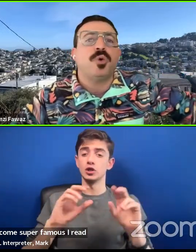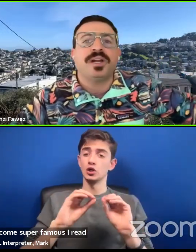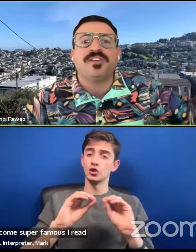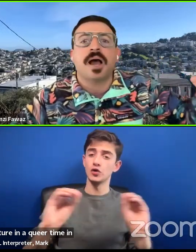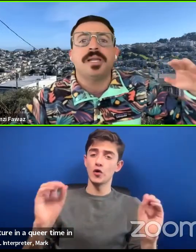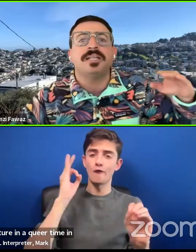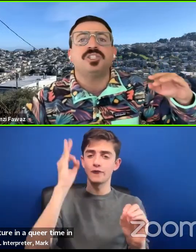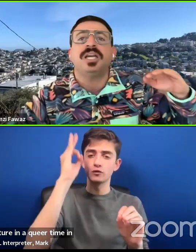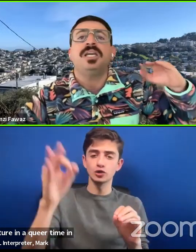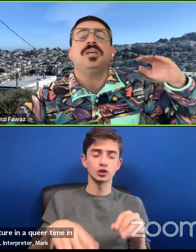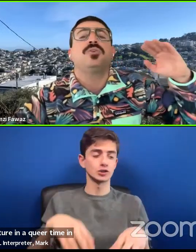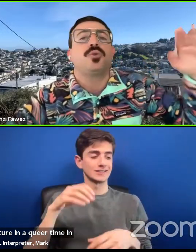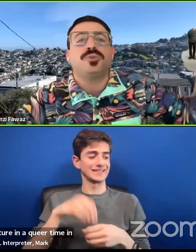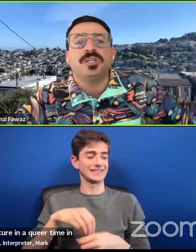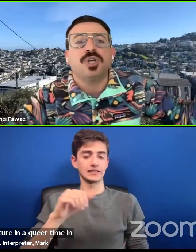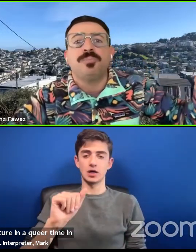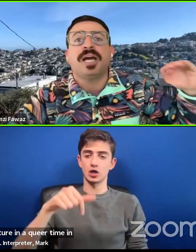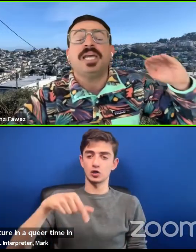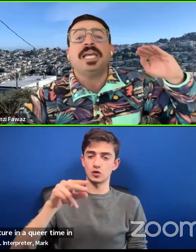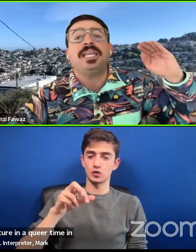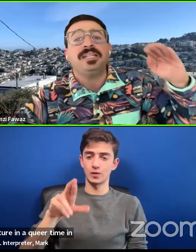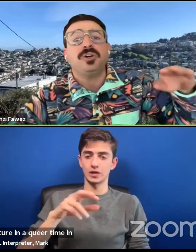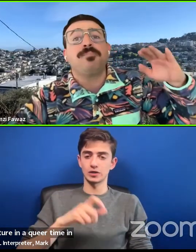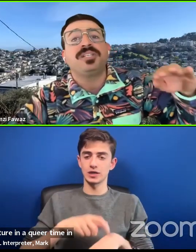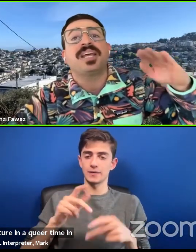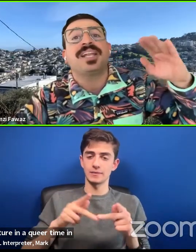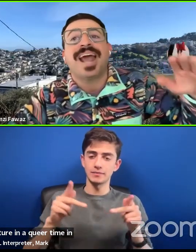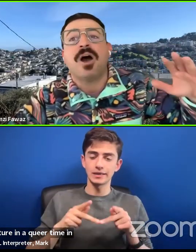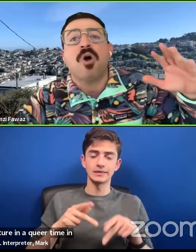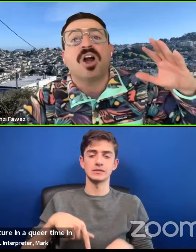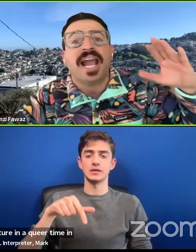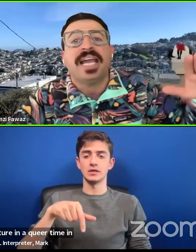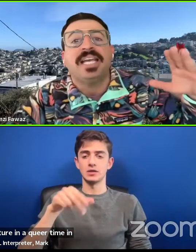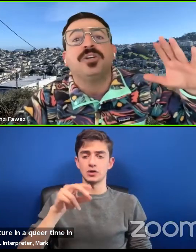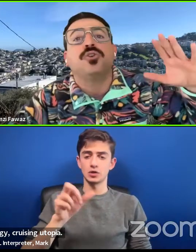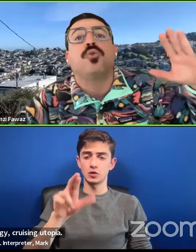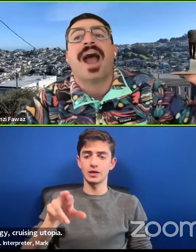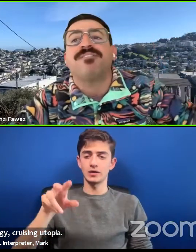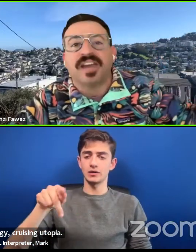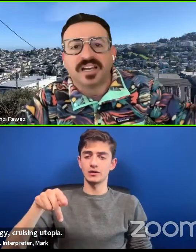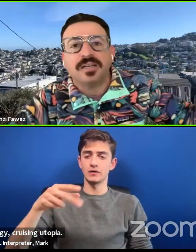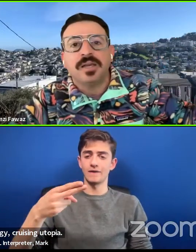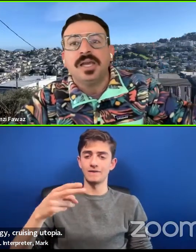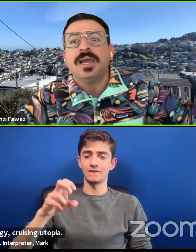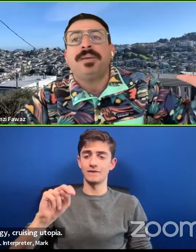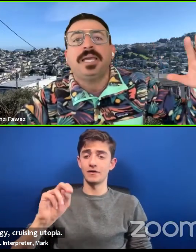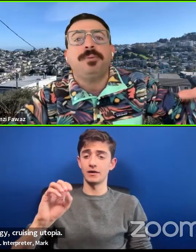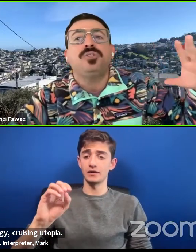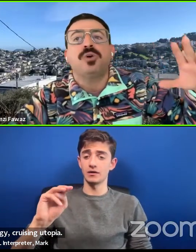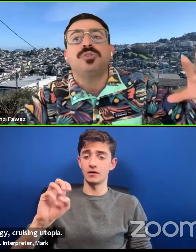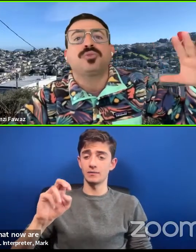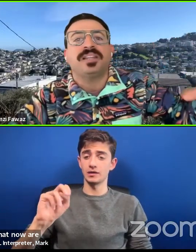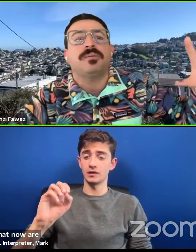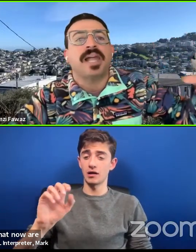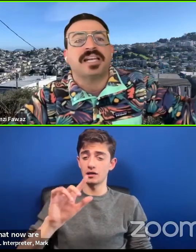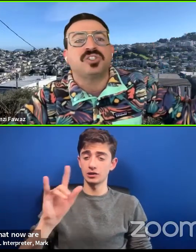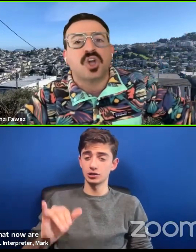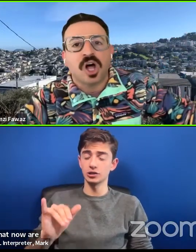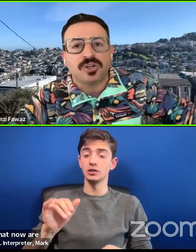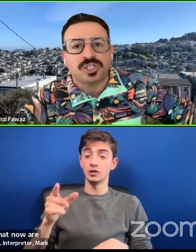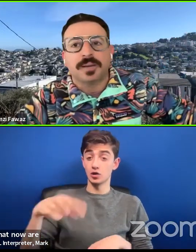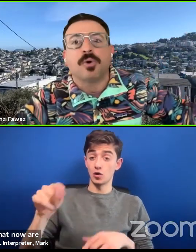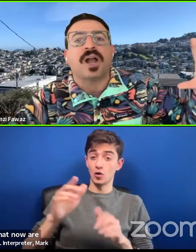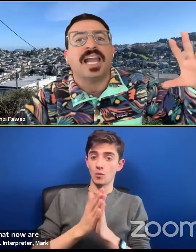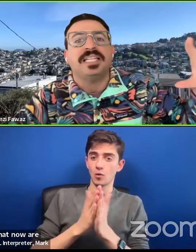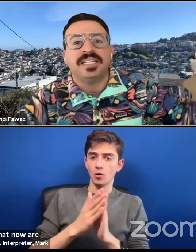Place, Queer Phenomenology, Cruising Utopia. These are books that now are hagiographic. People don't treat them